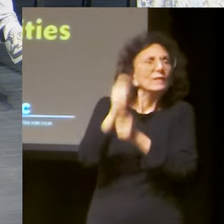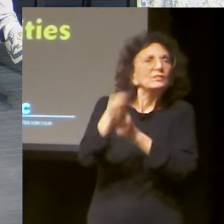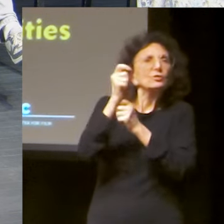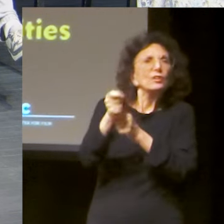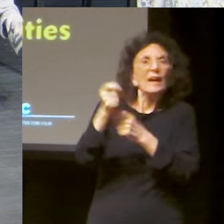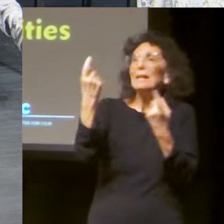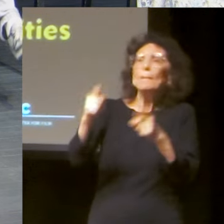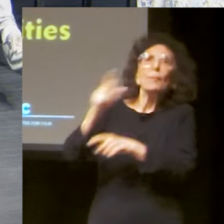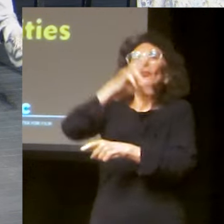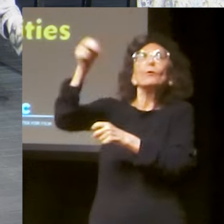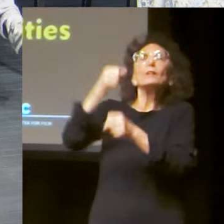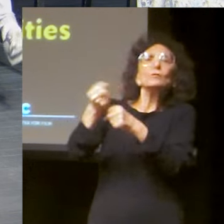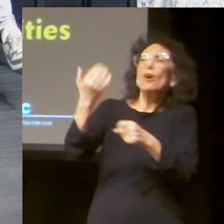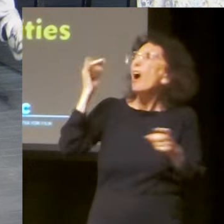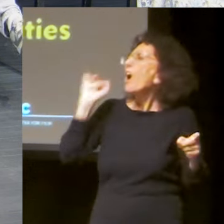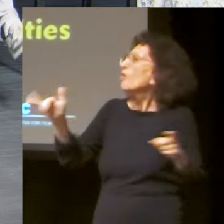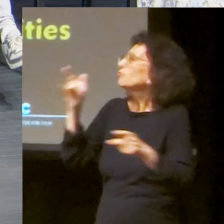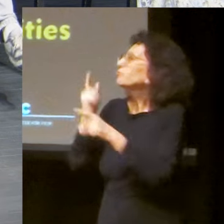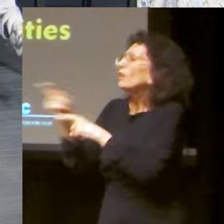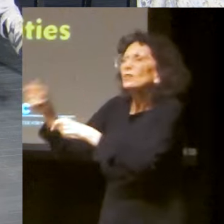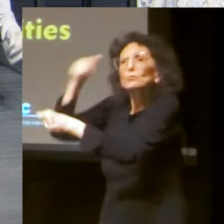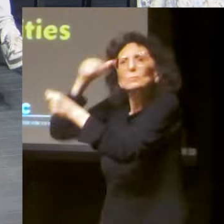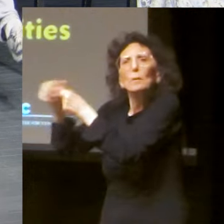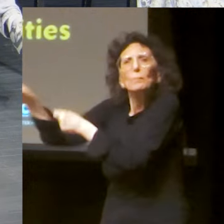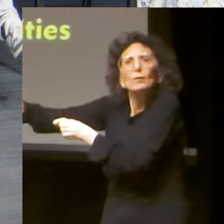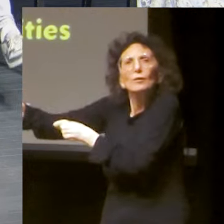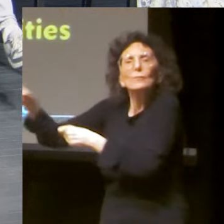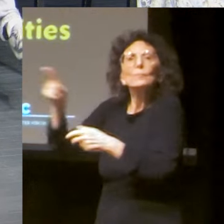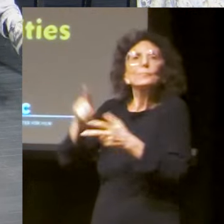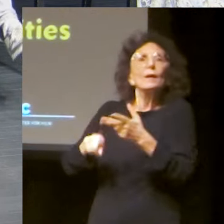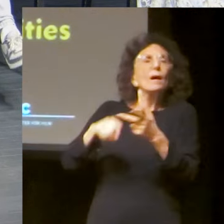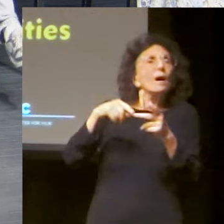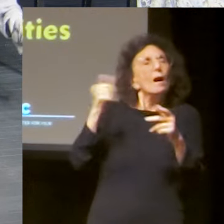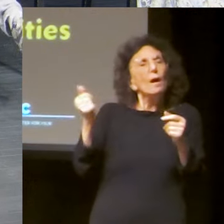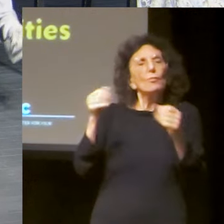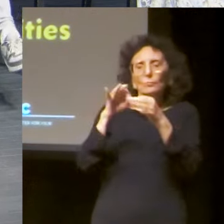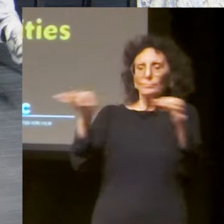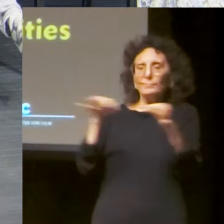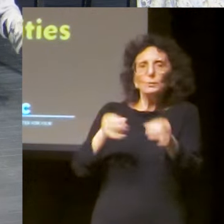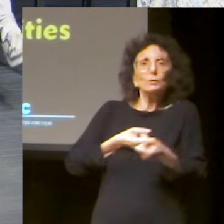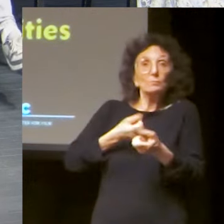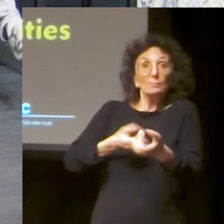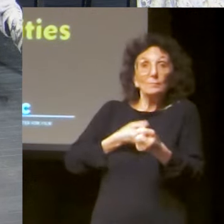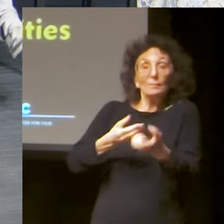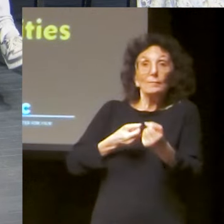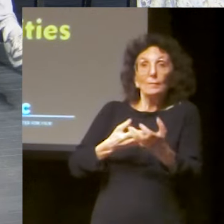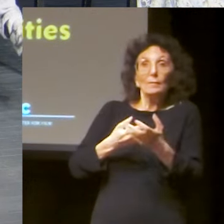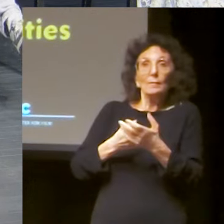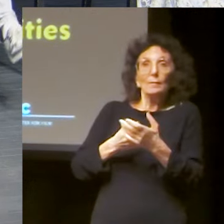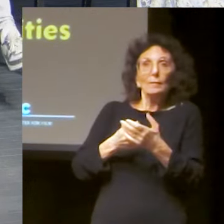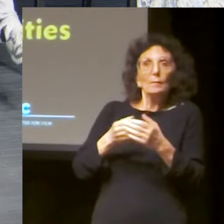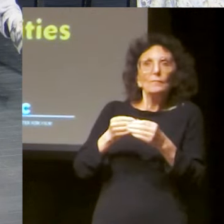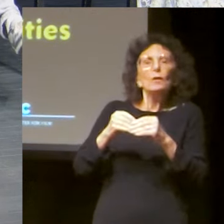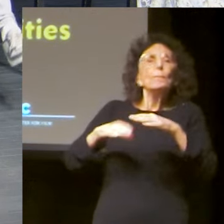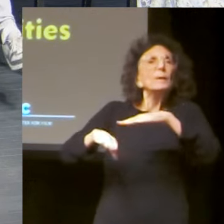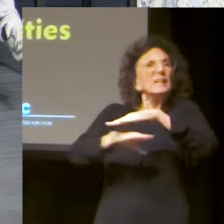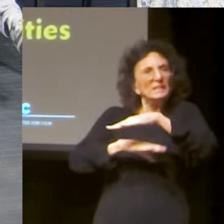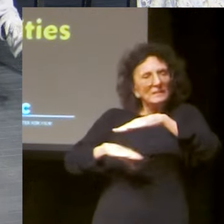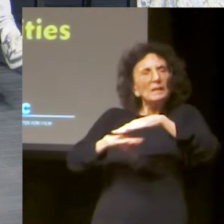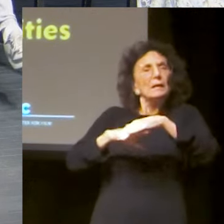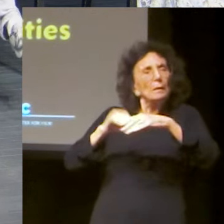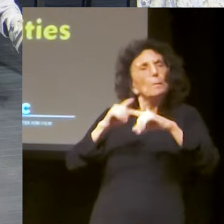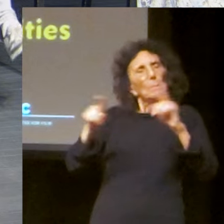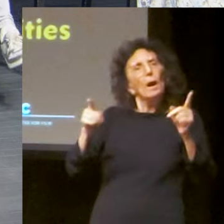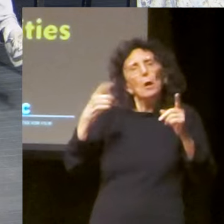He would remind our family of things that happened during a fishing trip, you know, 30 years ago that nobody else could remember. Um,